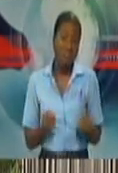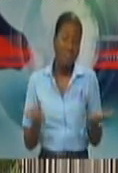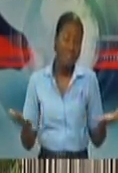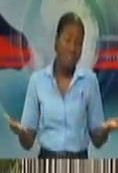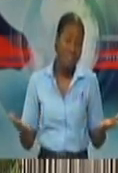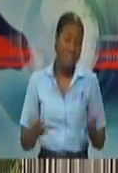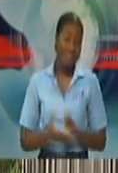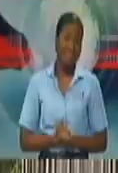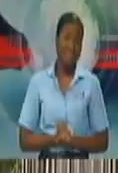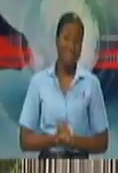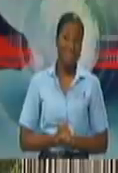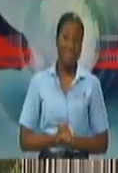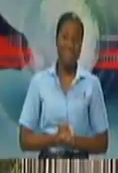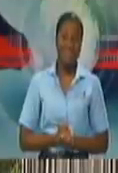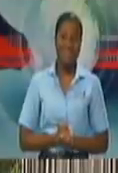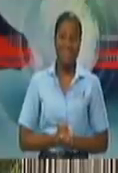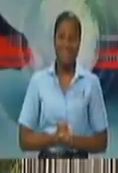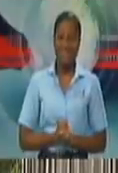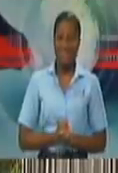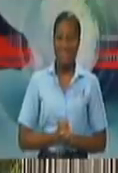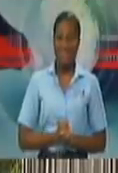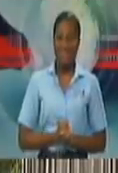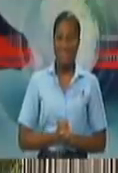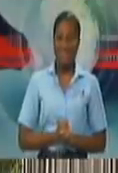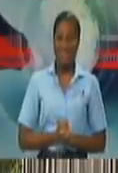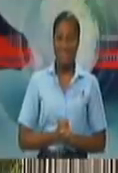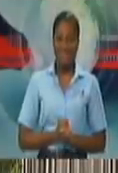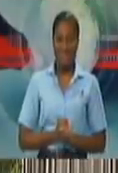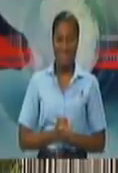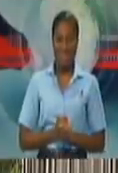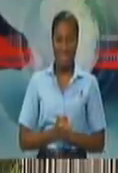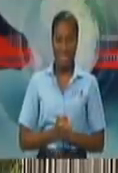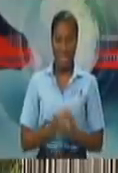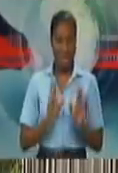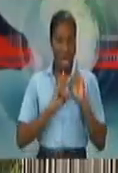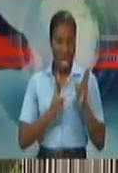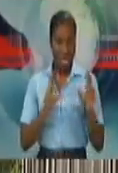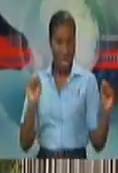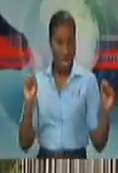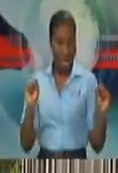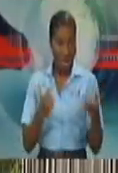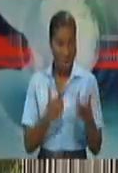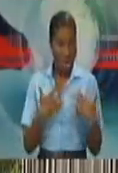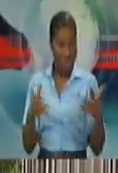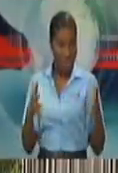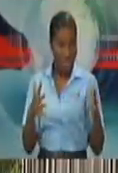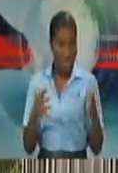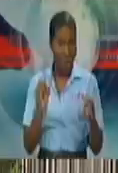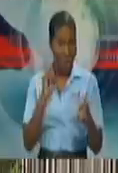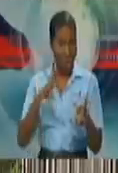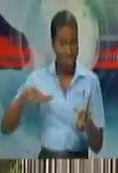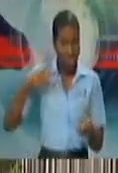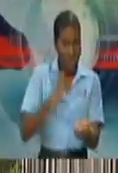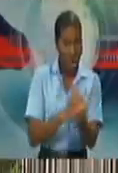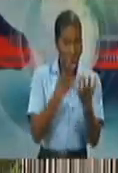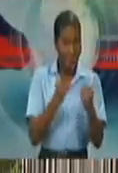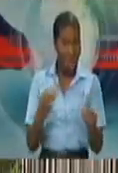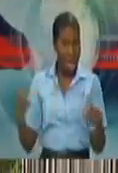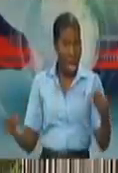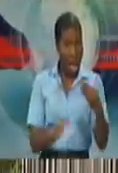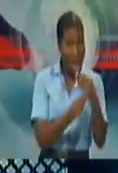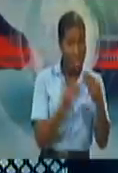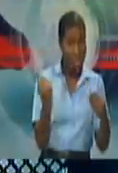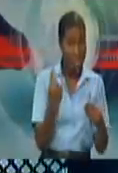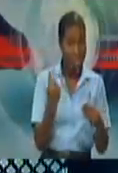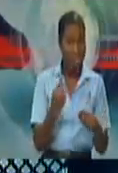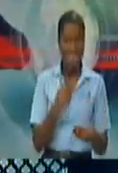Is there a question for Dr. Parasram, or you answer both? Unless Dr. Parasram wants to add anything. Anything to add, Dr. Parasram? No, I